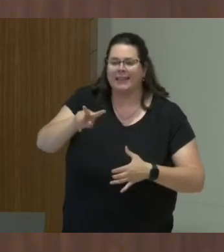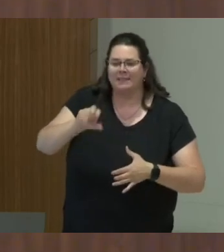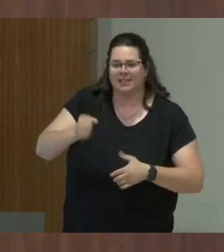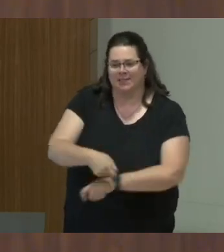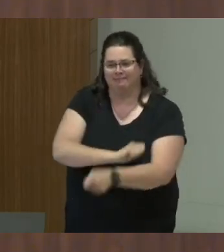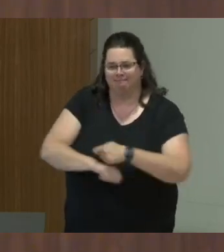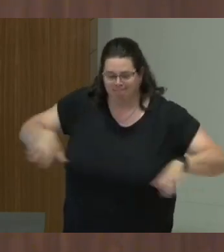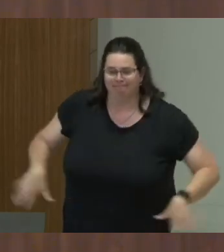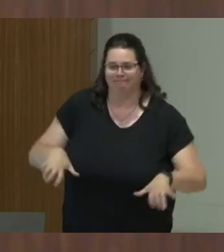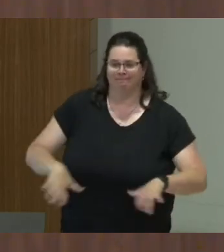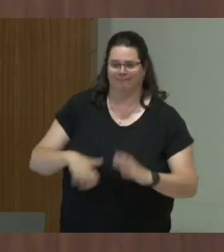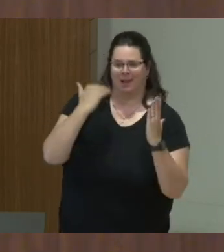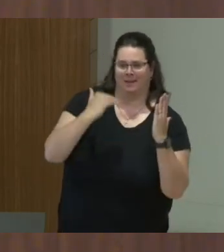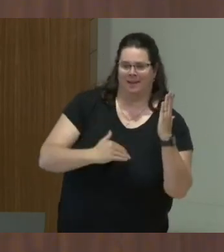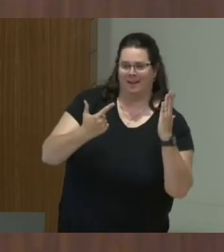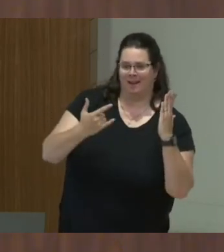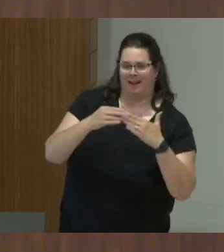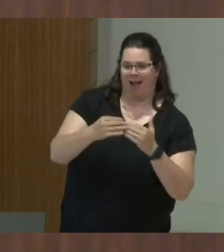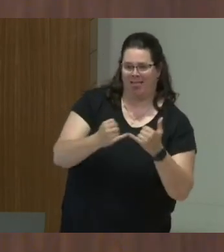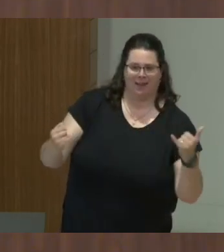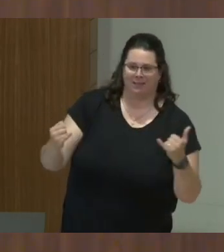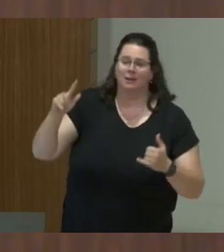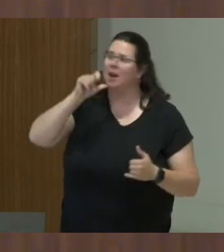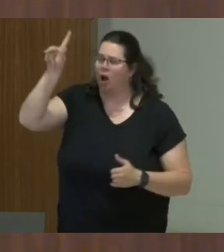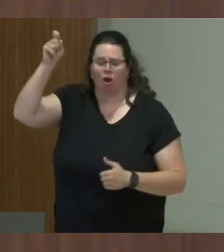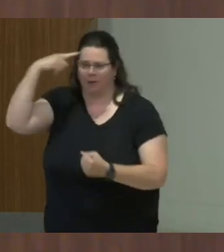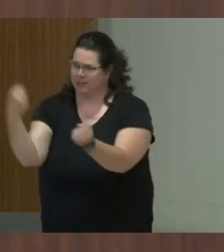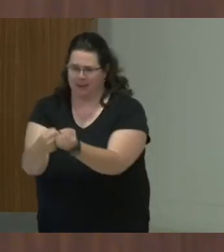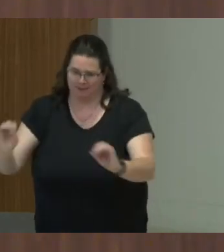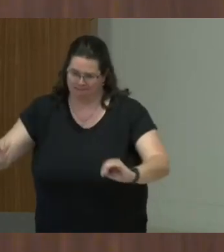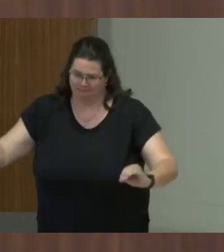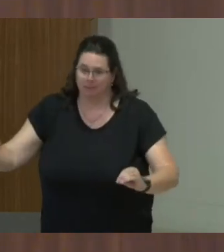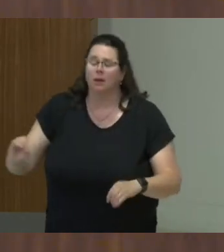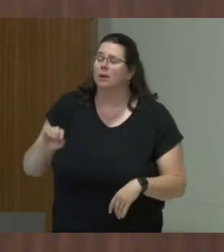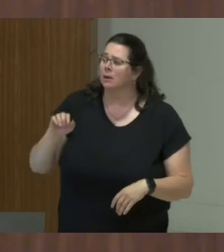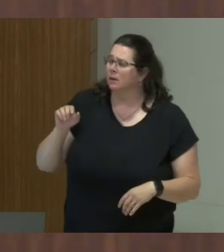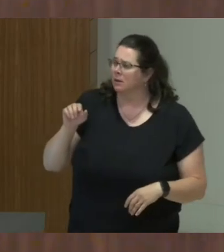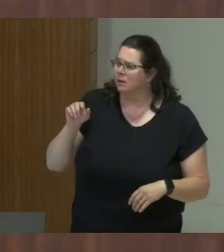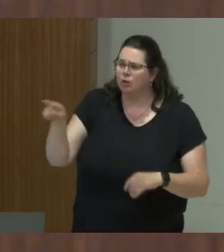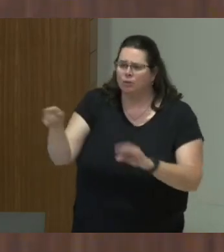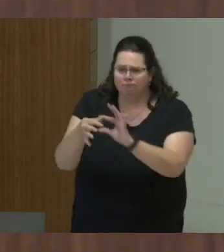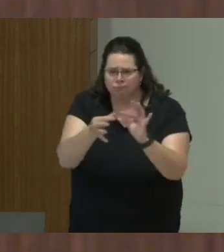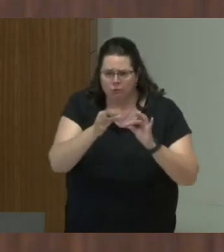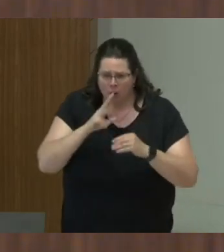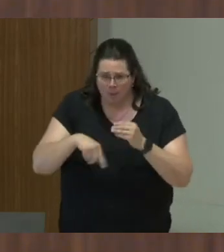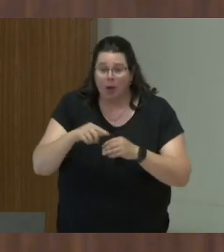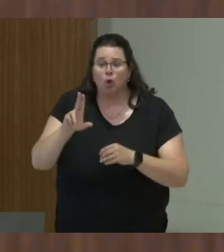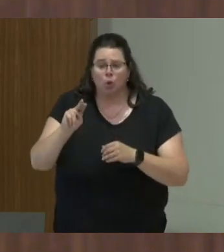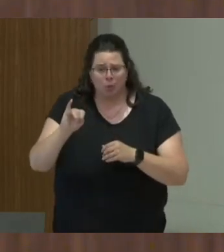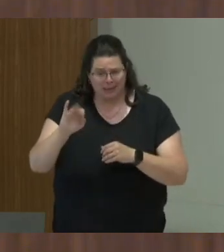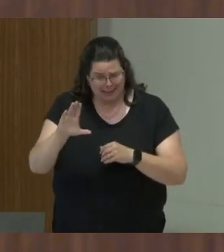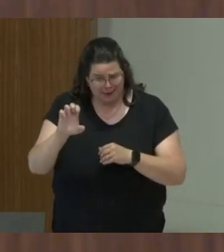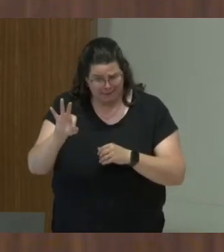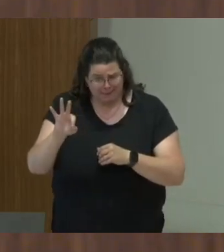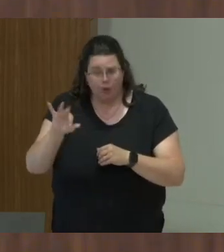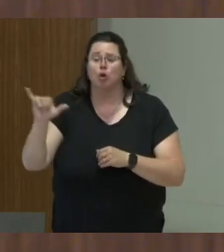know, the child rights discourse has been shaped by the UNCRC, and we've been talking about it, and UNICEF also talks about